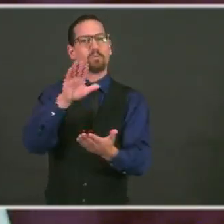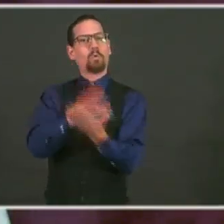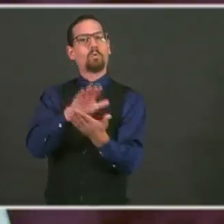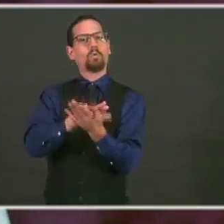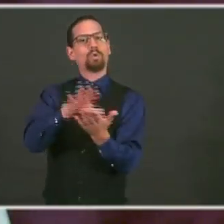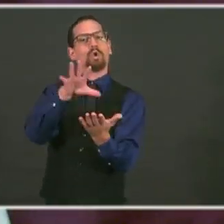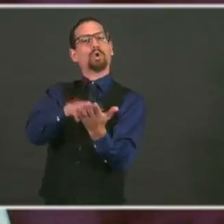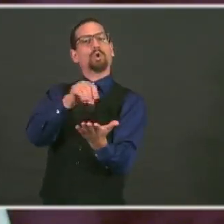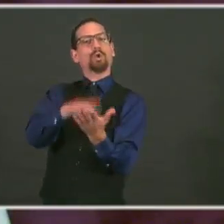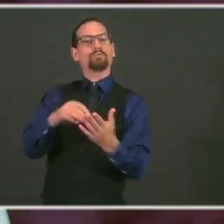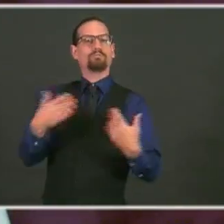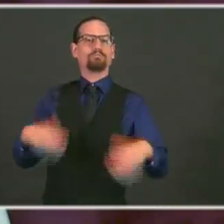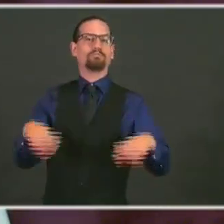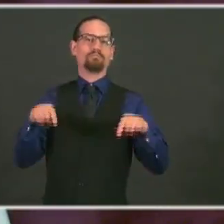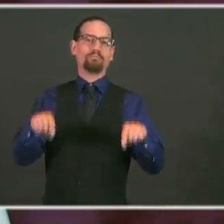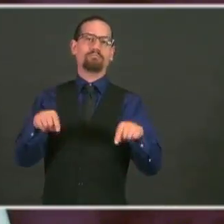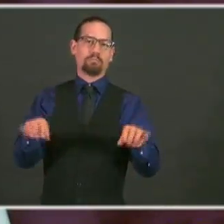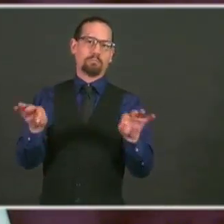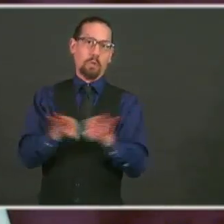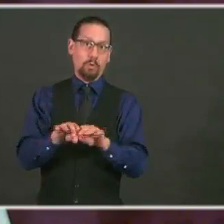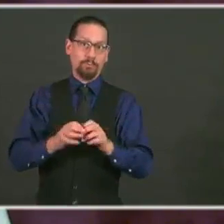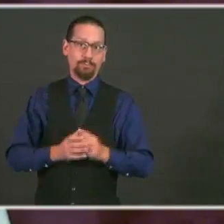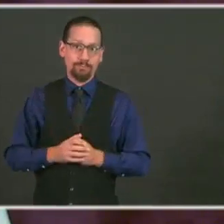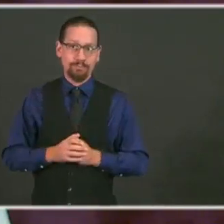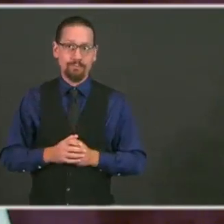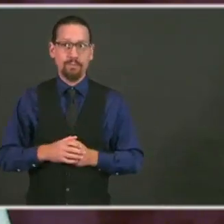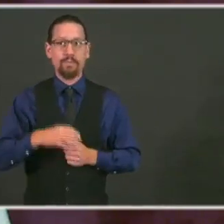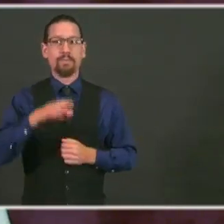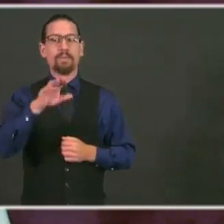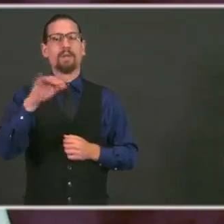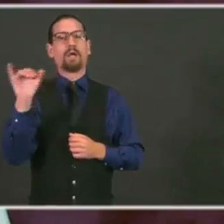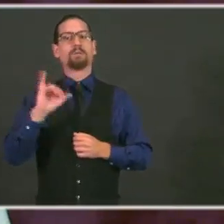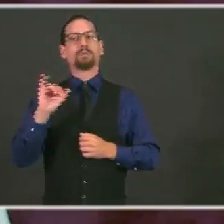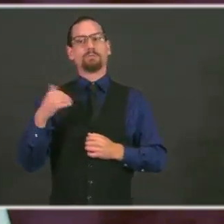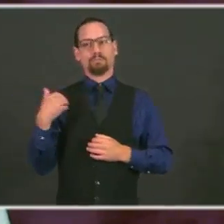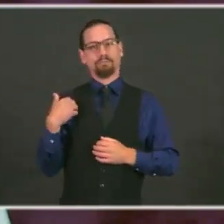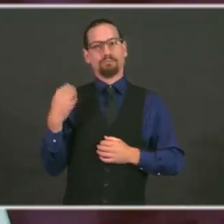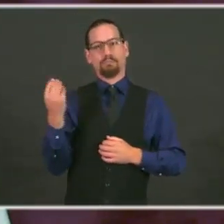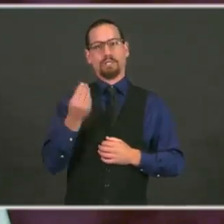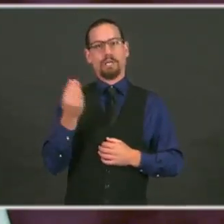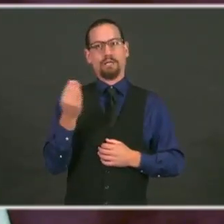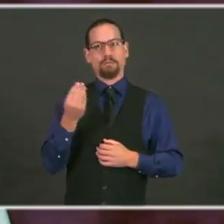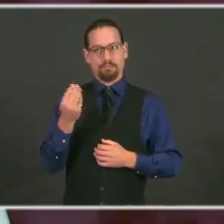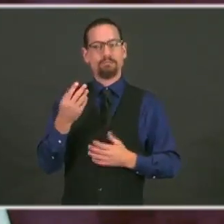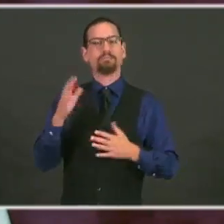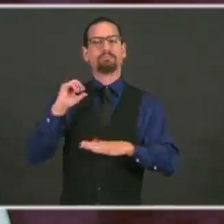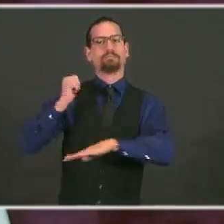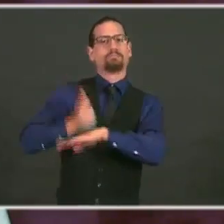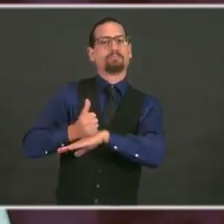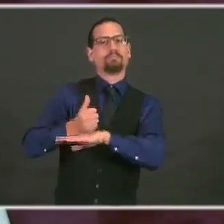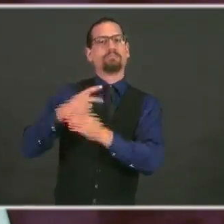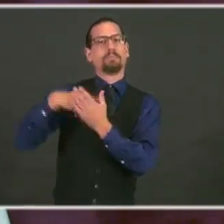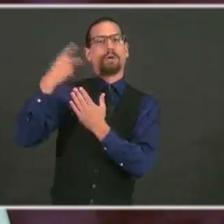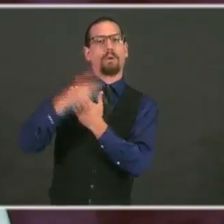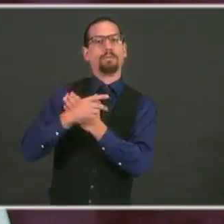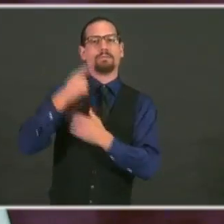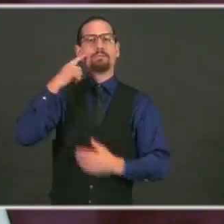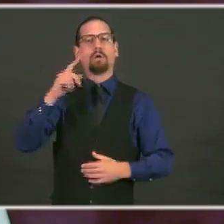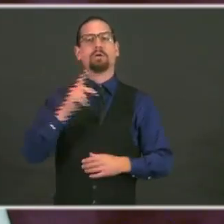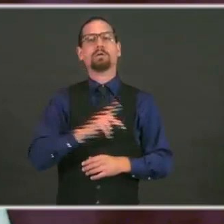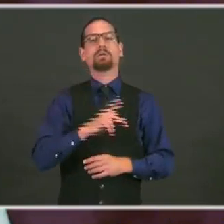in the state of Rhode Island, which I believe is unlike any other state, we've chosen to set up a separate,